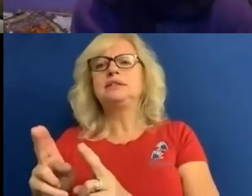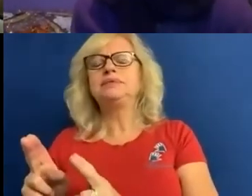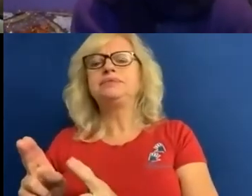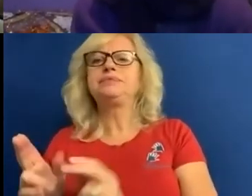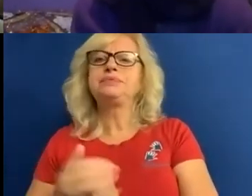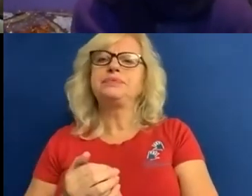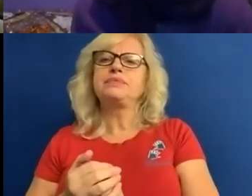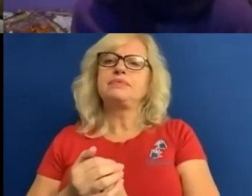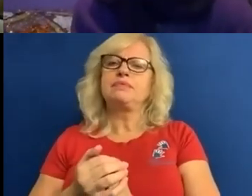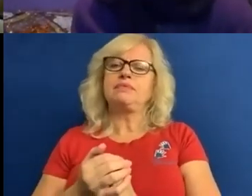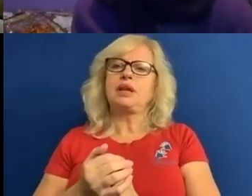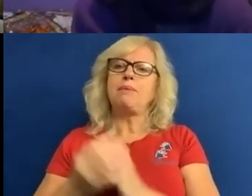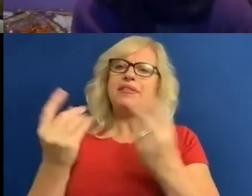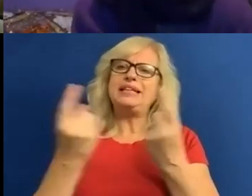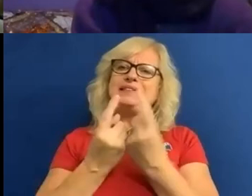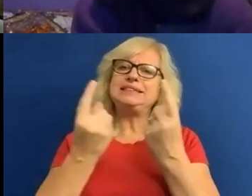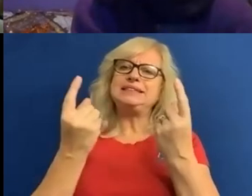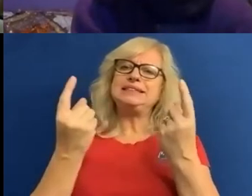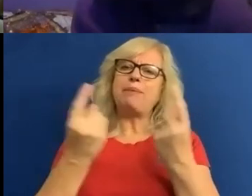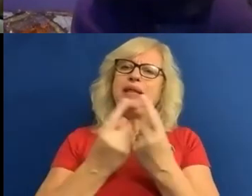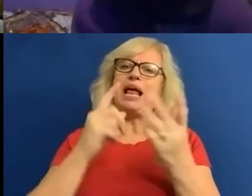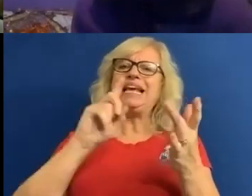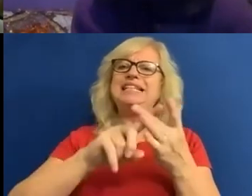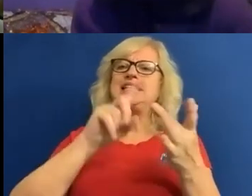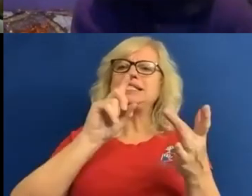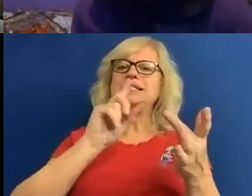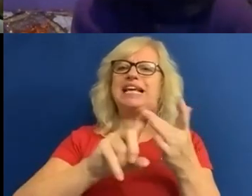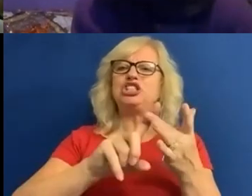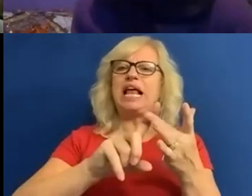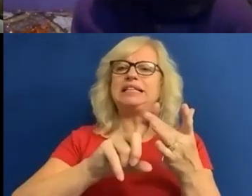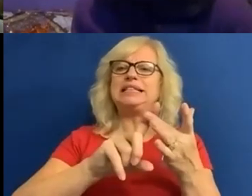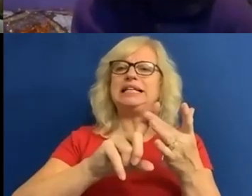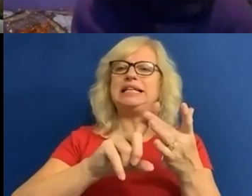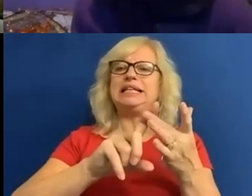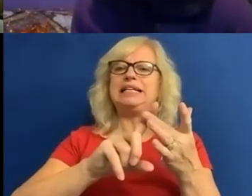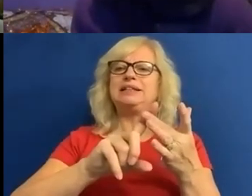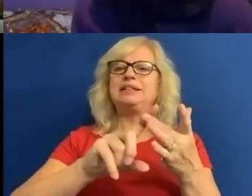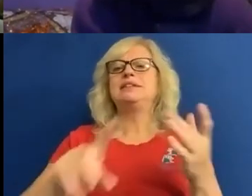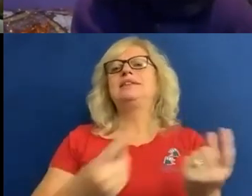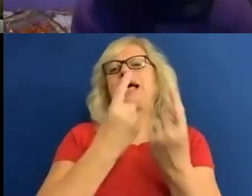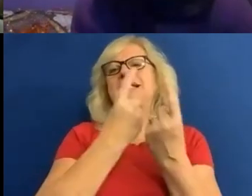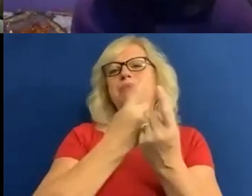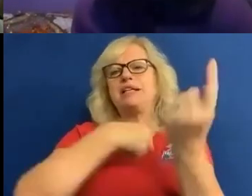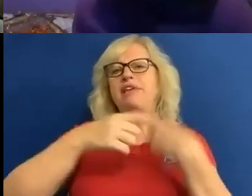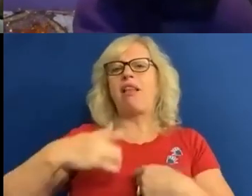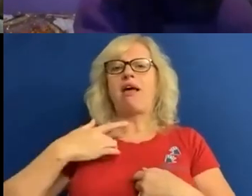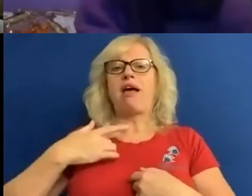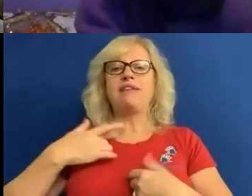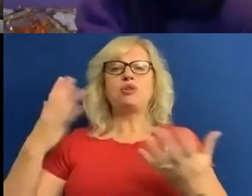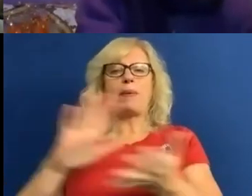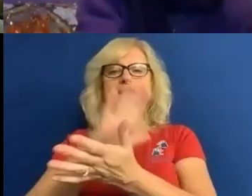forgotten and not talked about is the intersectionality aspect of our lives. And so I'm delighted to introduce